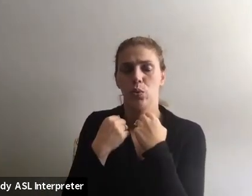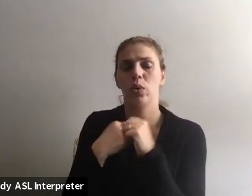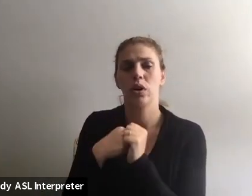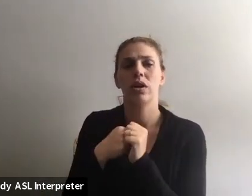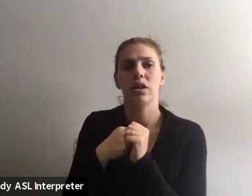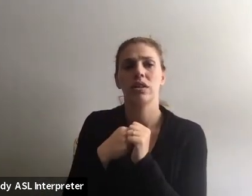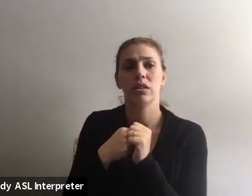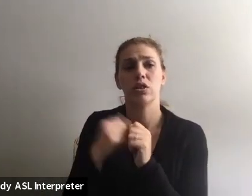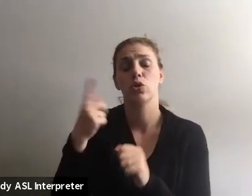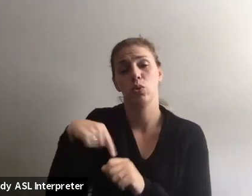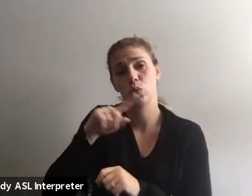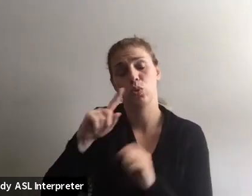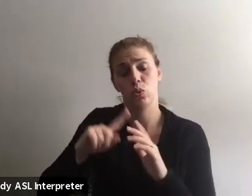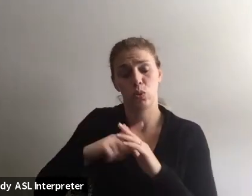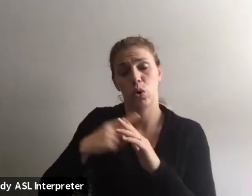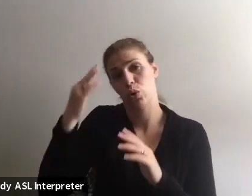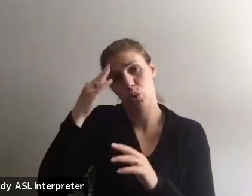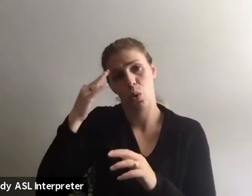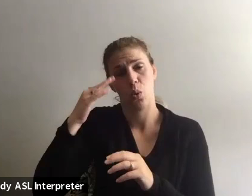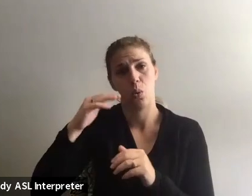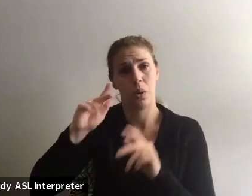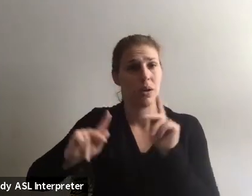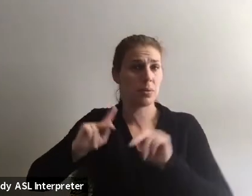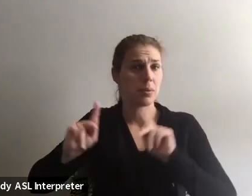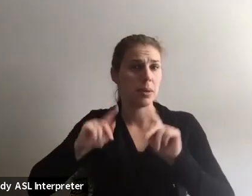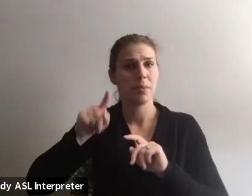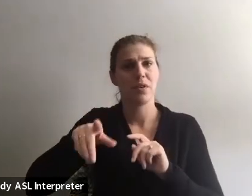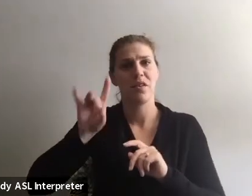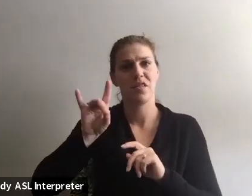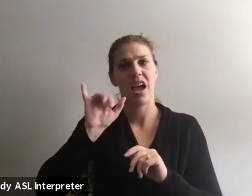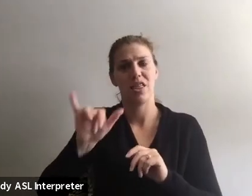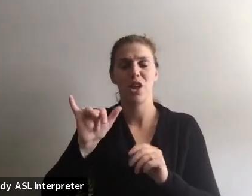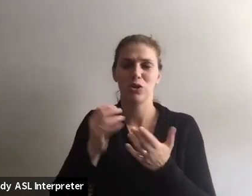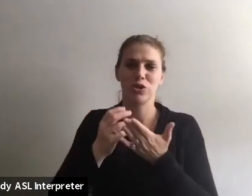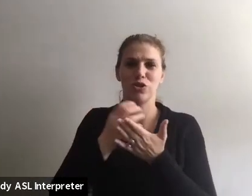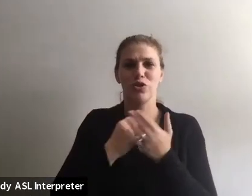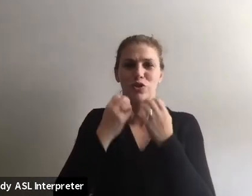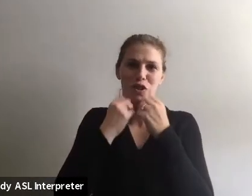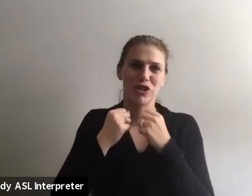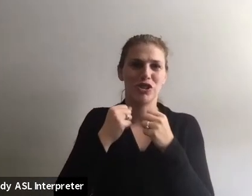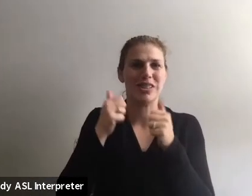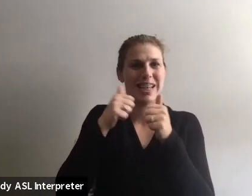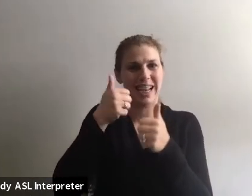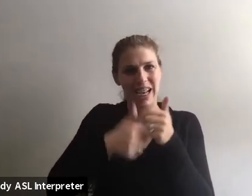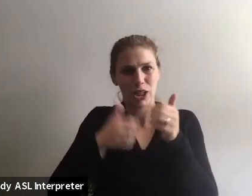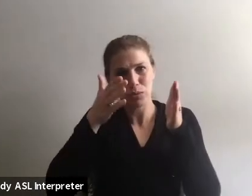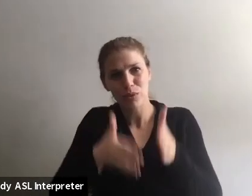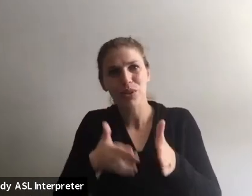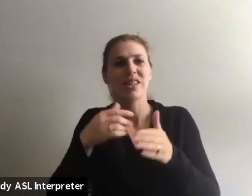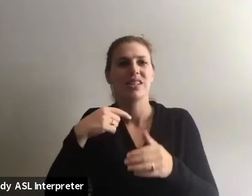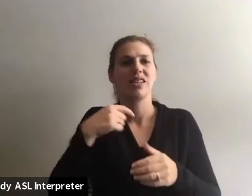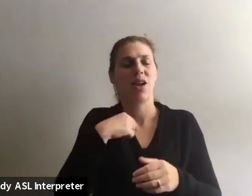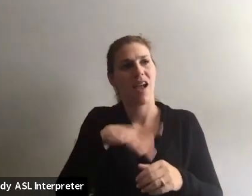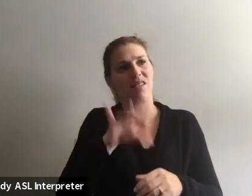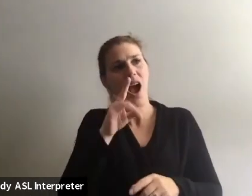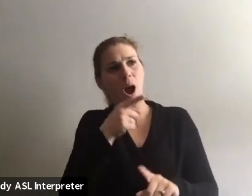you, uh, once you start to get to know people, you, you find those treasures on each person. You know, I, over the years, I have found that,